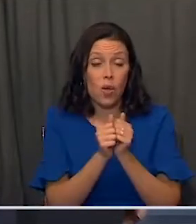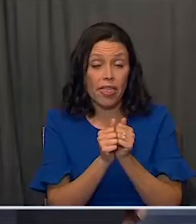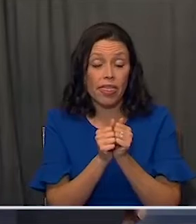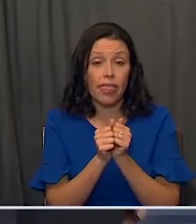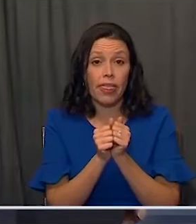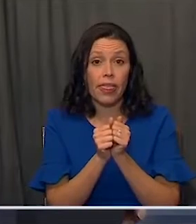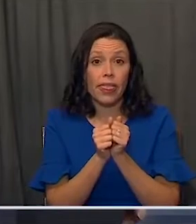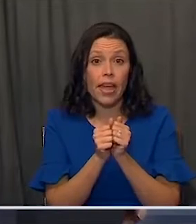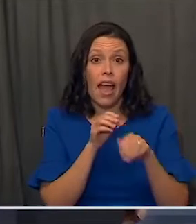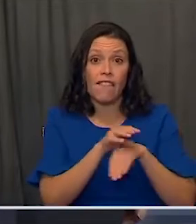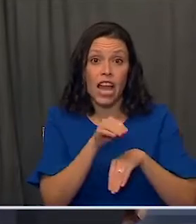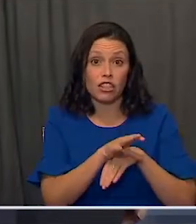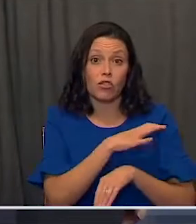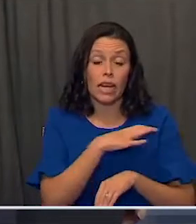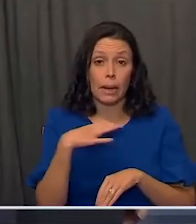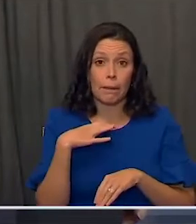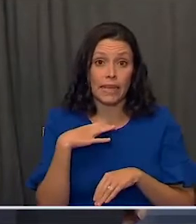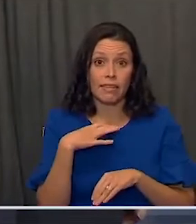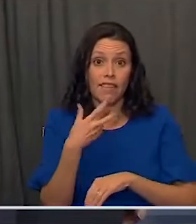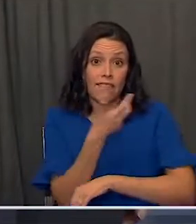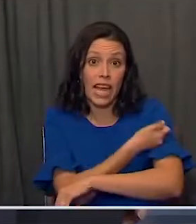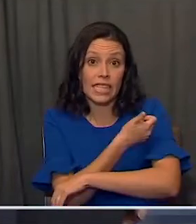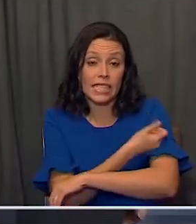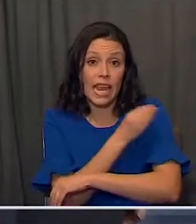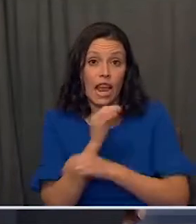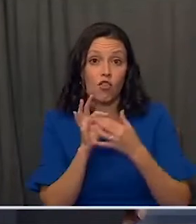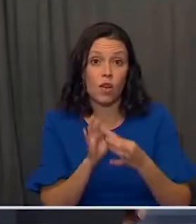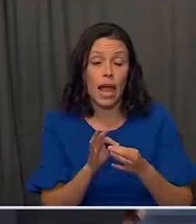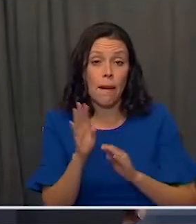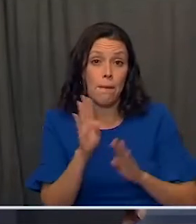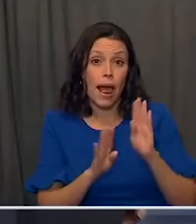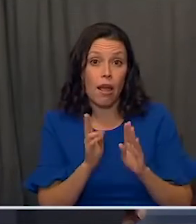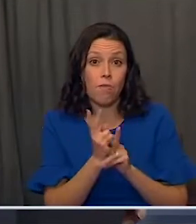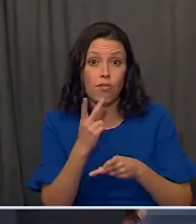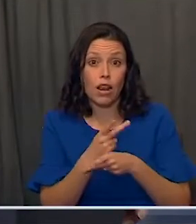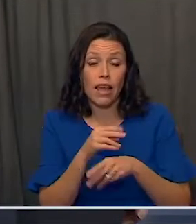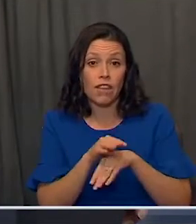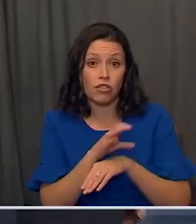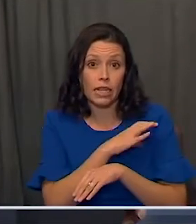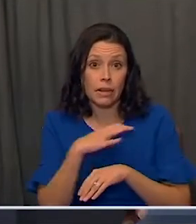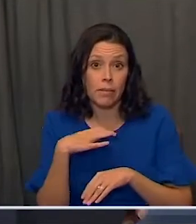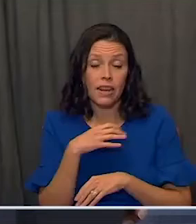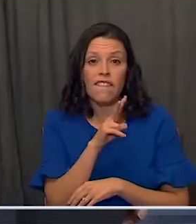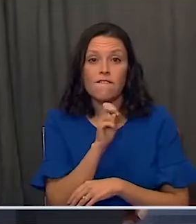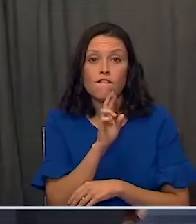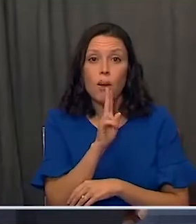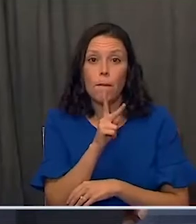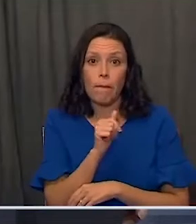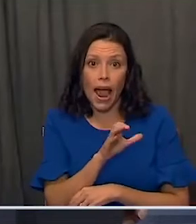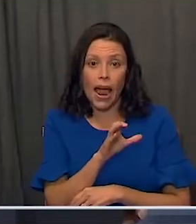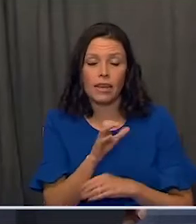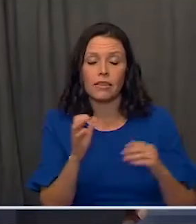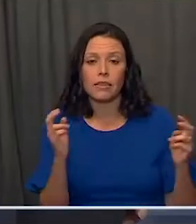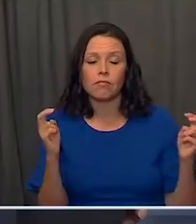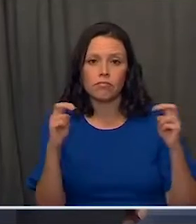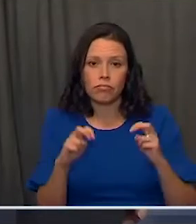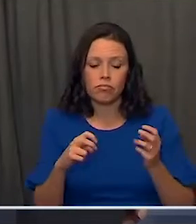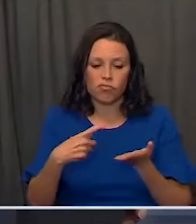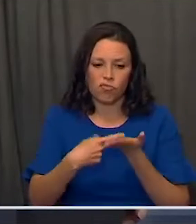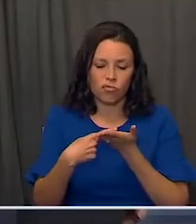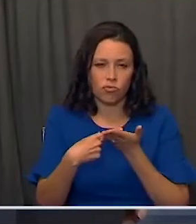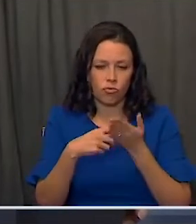a advisory committee, the Vaccine and Related Biological Products Advisory Committee or VRPAC are going to look at that